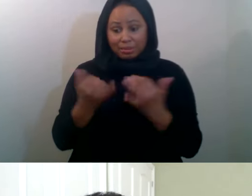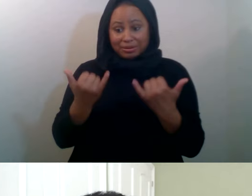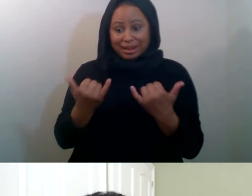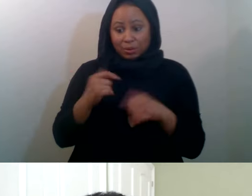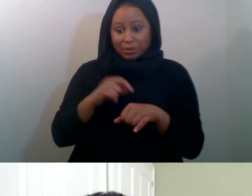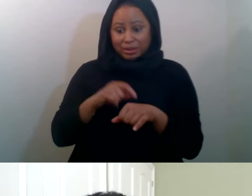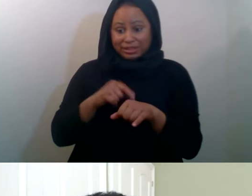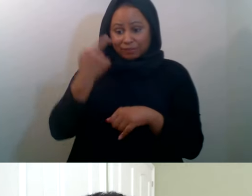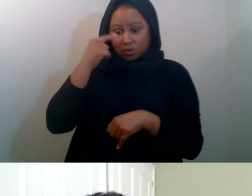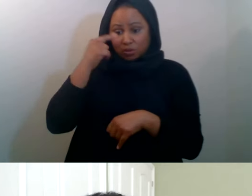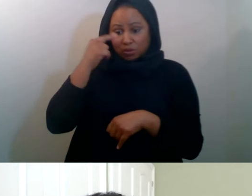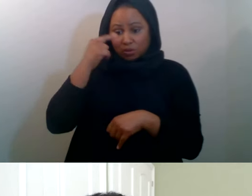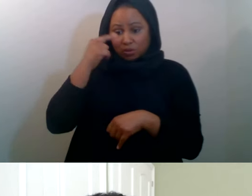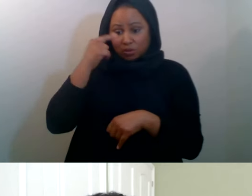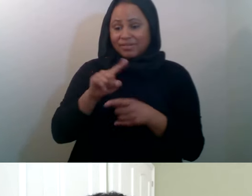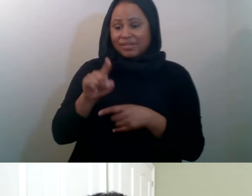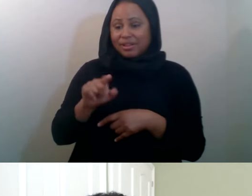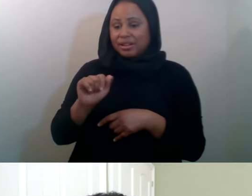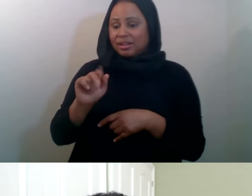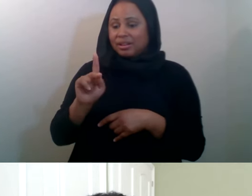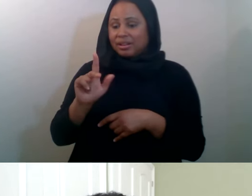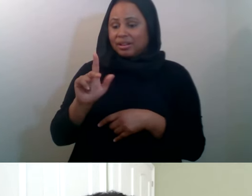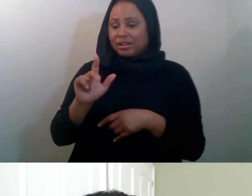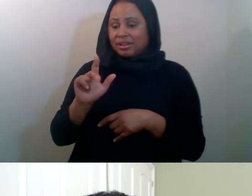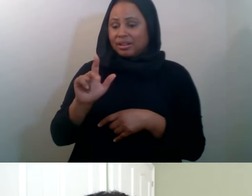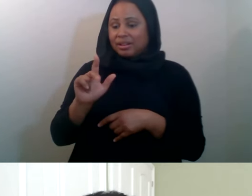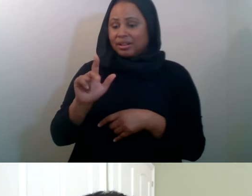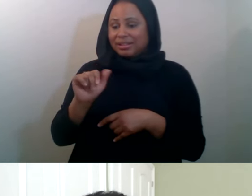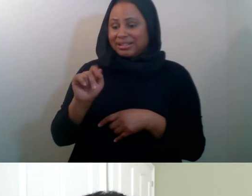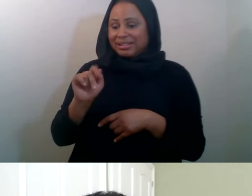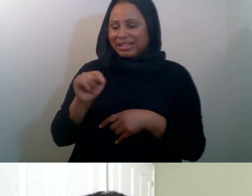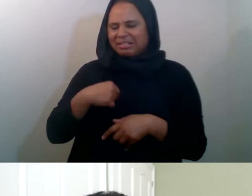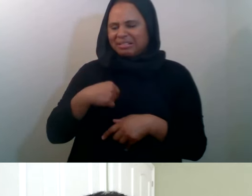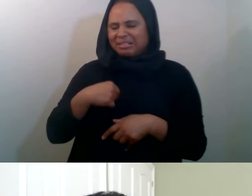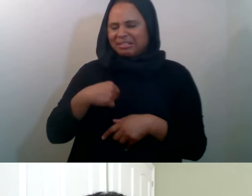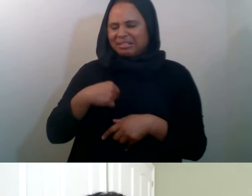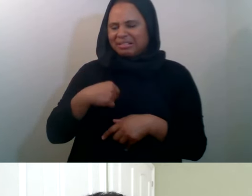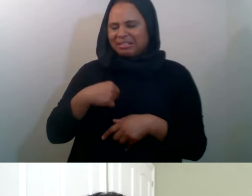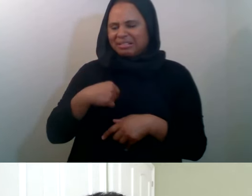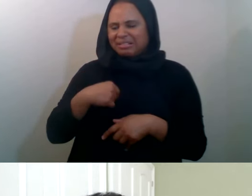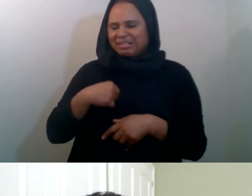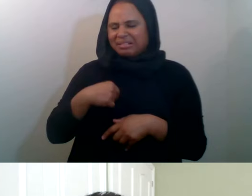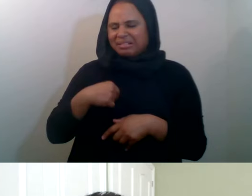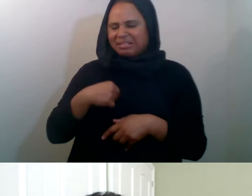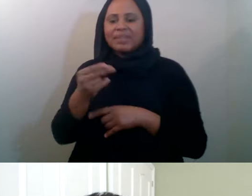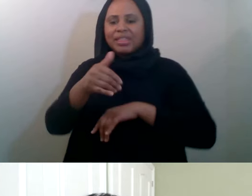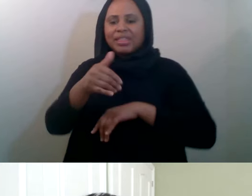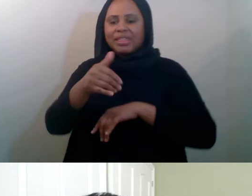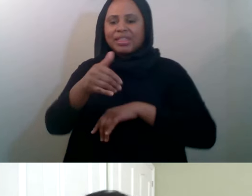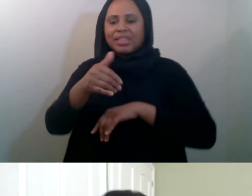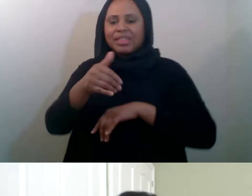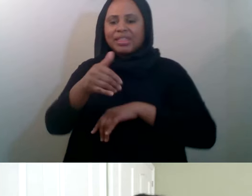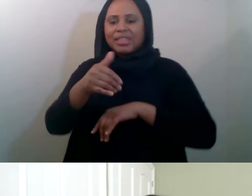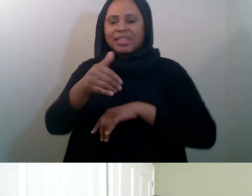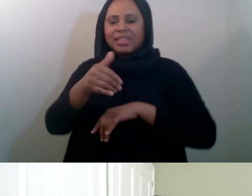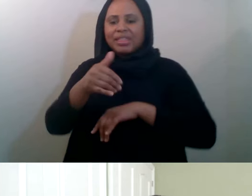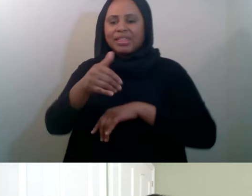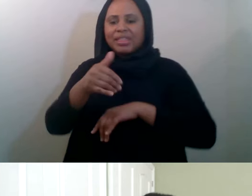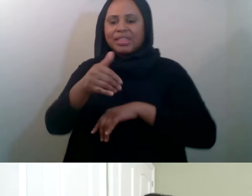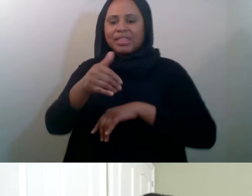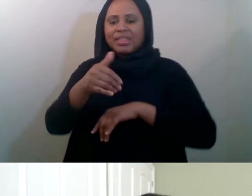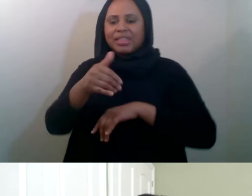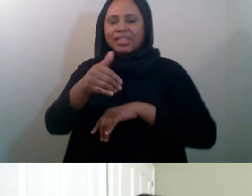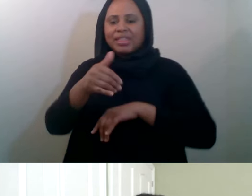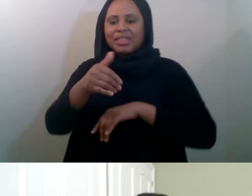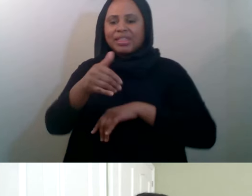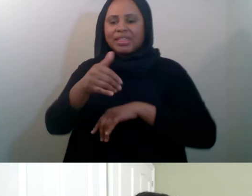27th night of Ramadan. And, um, uh, I have to go and find causes, but a lot